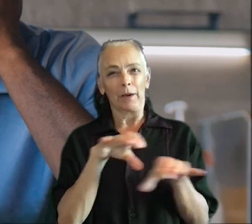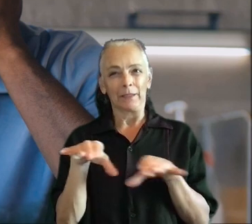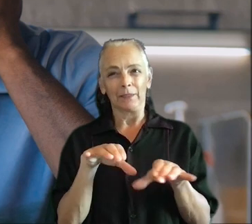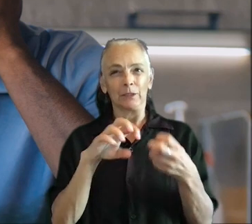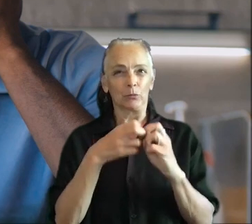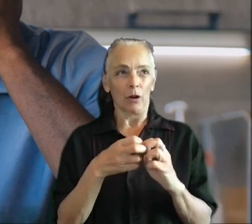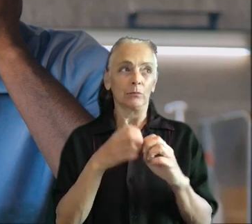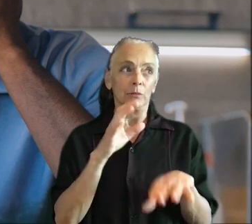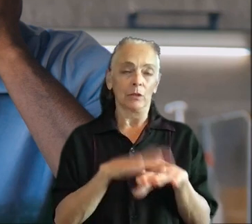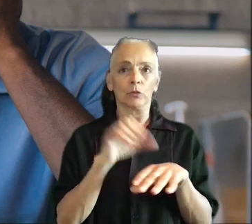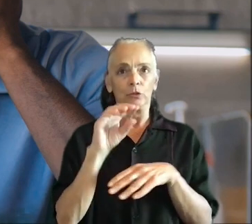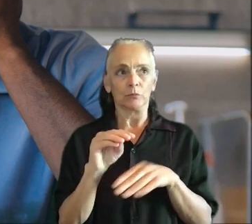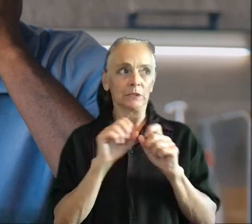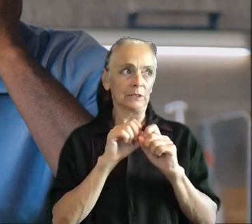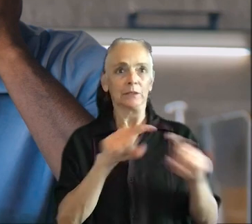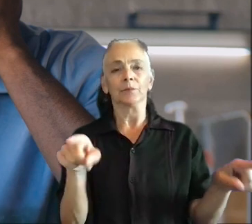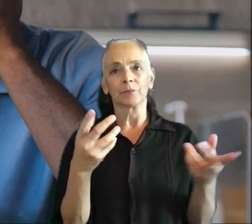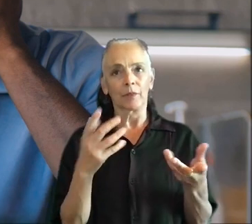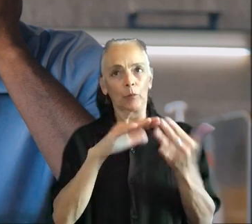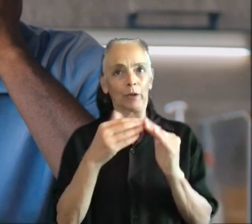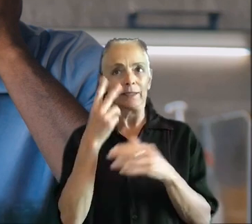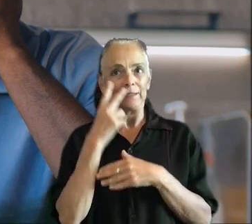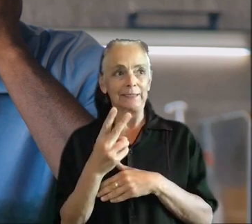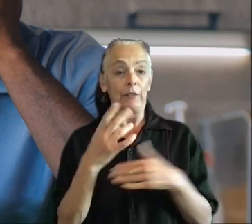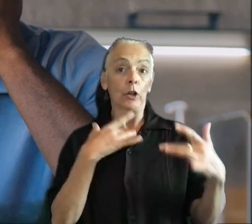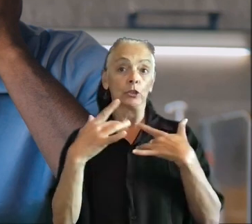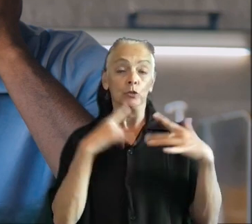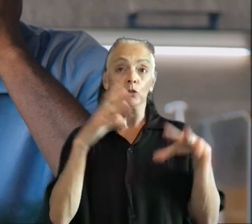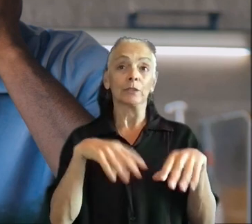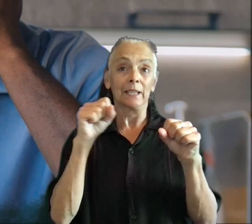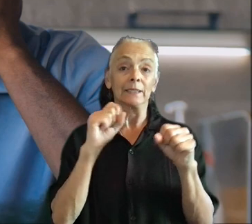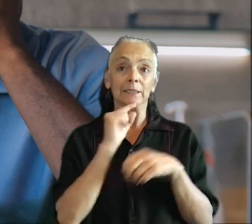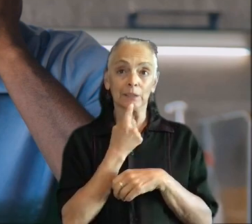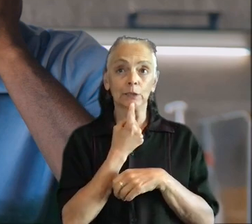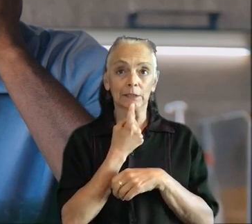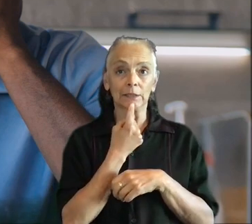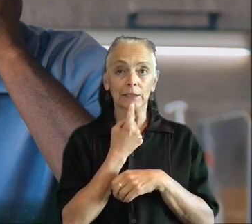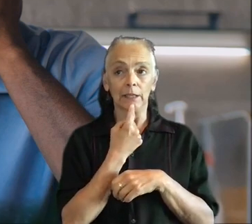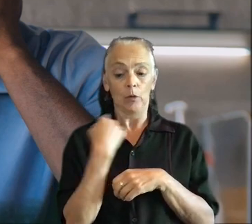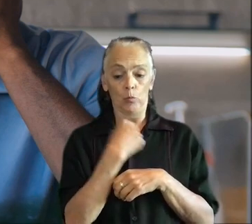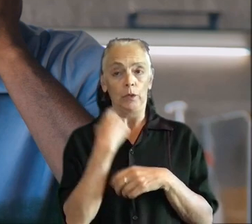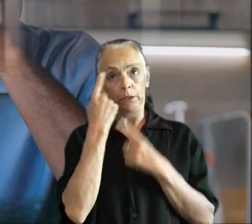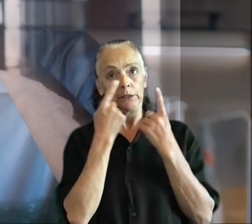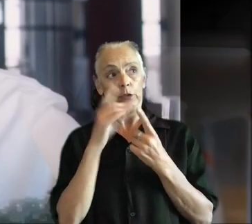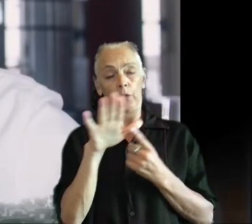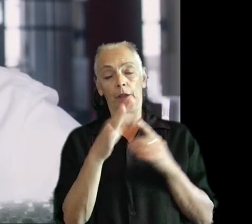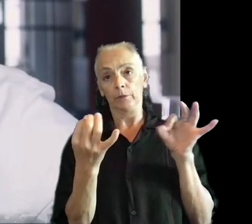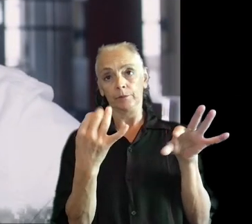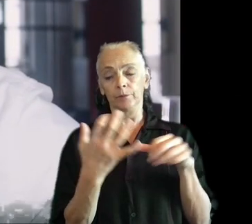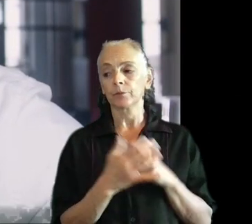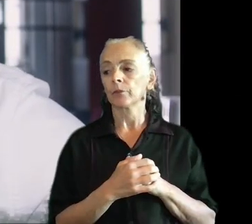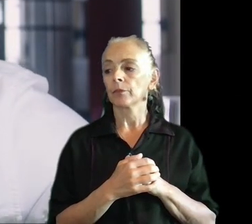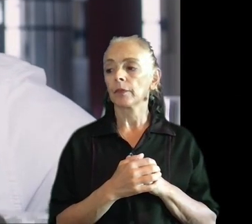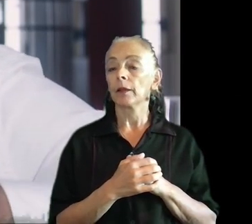platforms, so that the community can see that their concerns are taken seriously and will be considered. Yeah, in